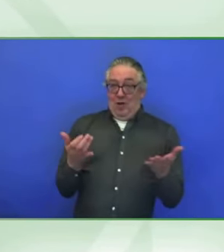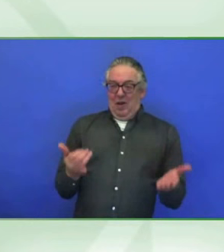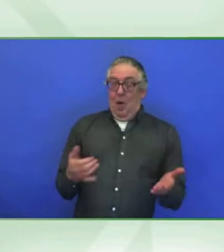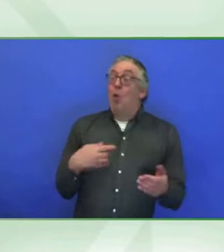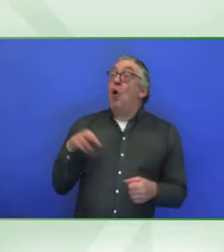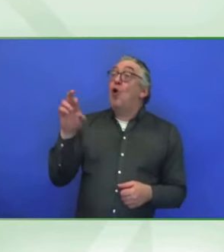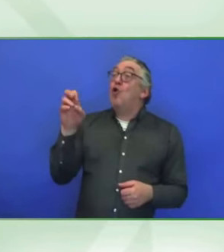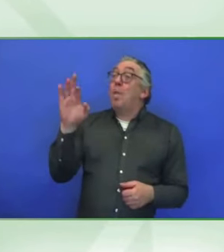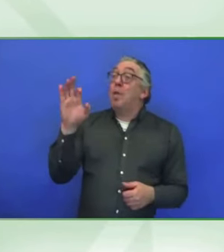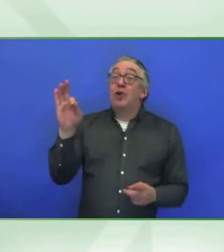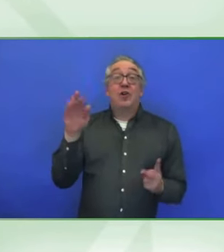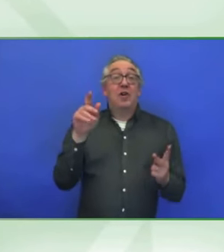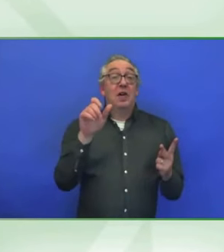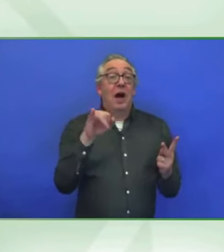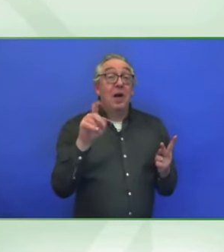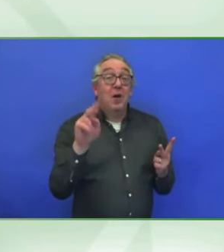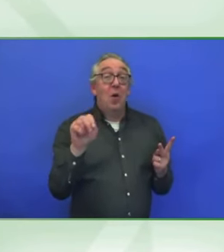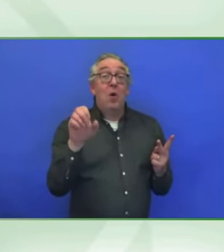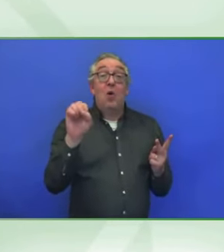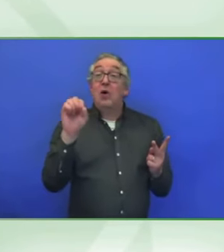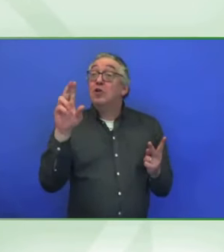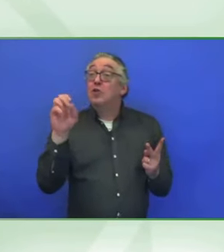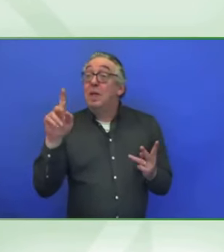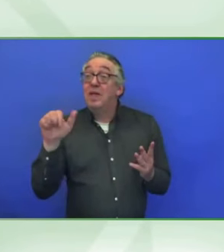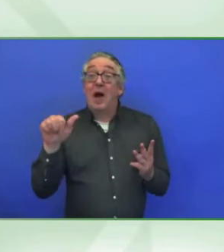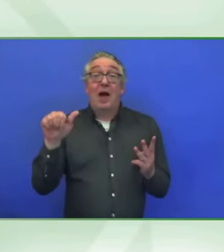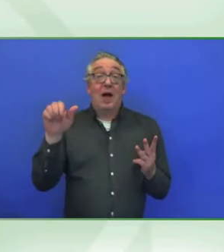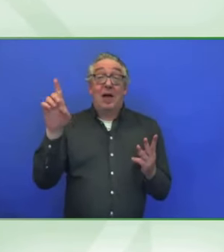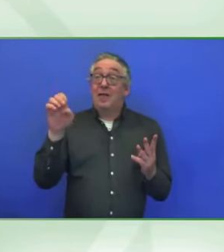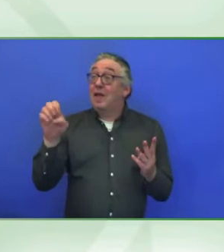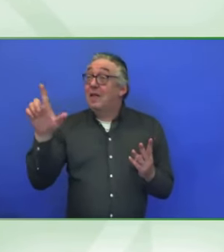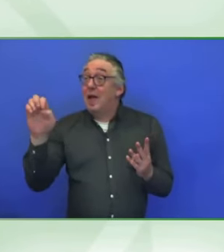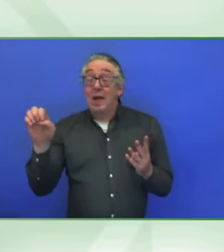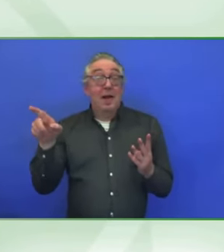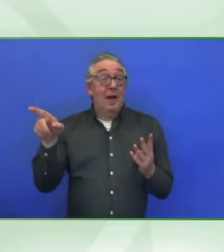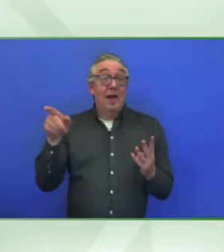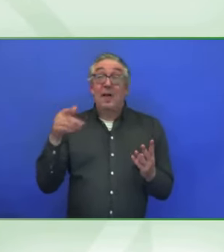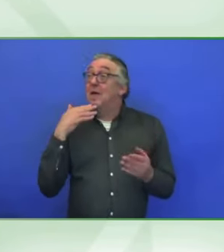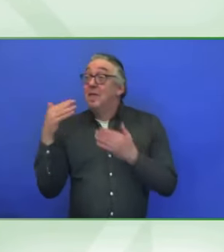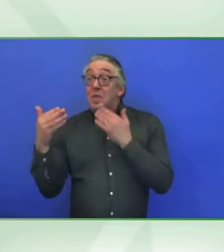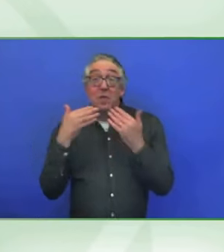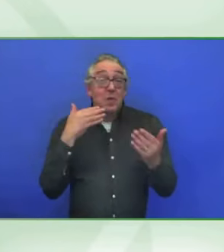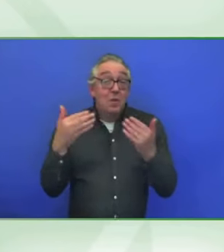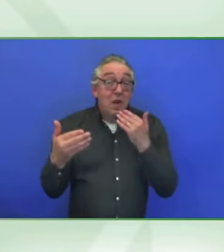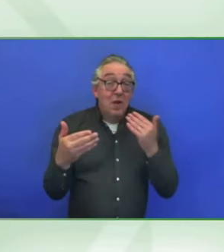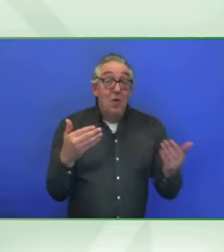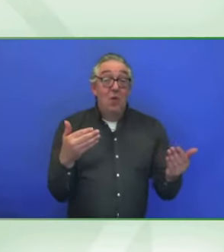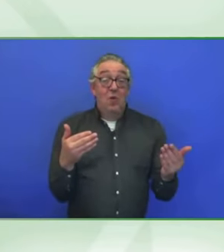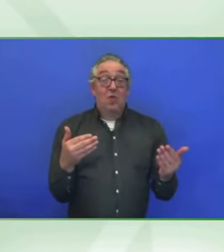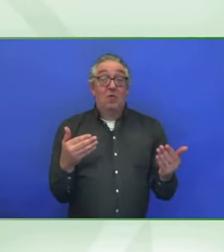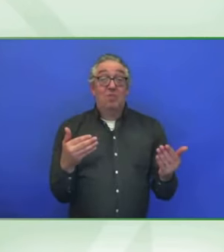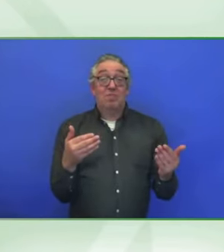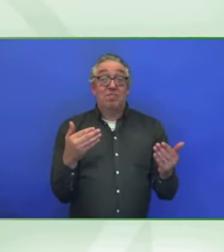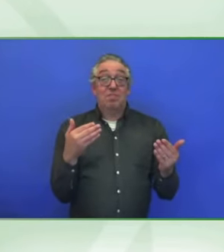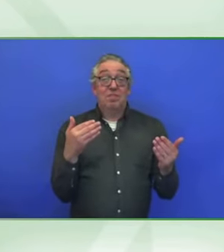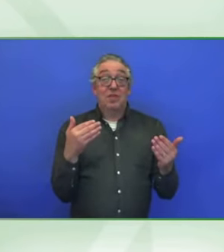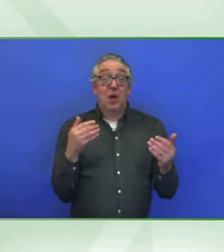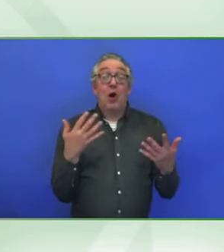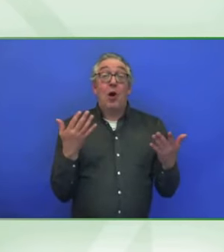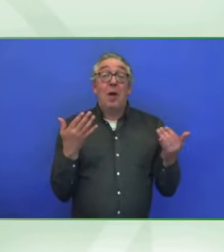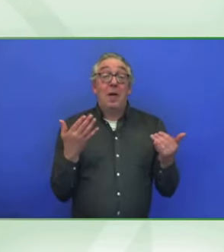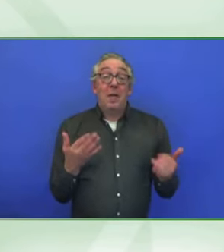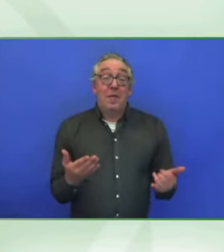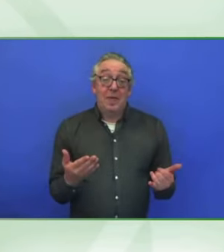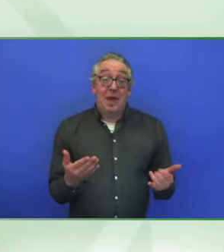Sumita. Thank you so much, Daniela Bass. We know we have you. We'll post that up online. I mean, to do the last session, you did brilliantly.